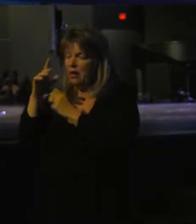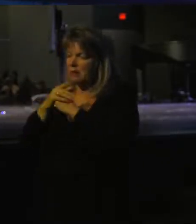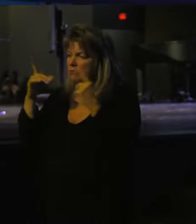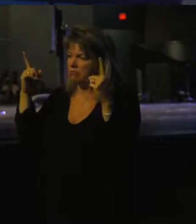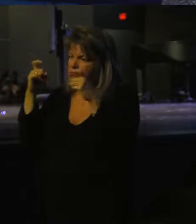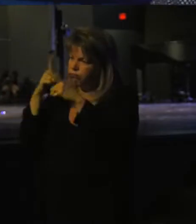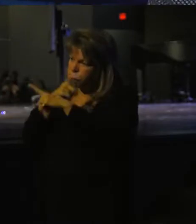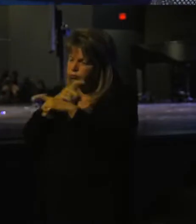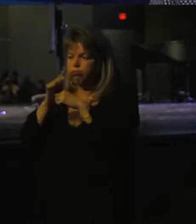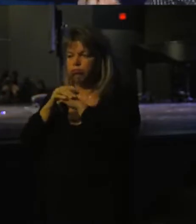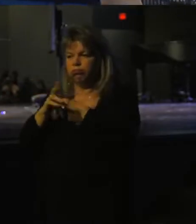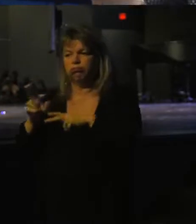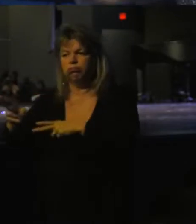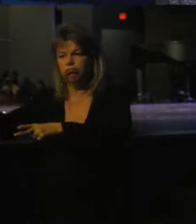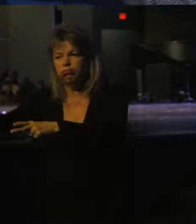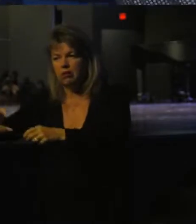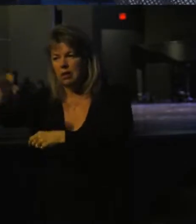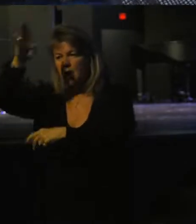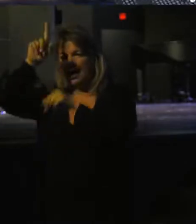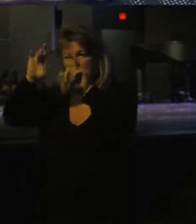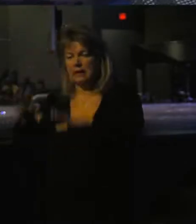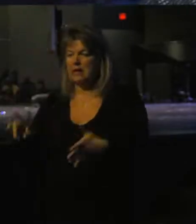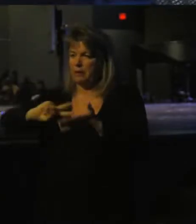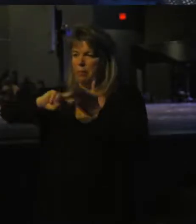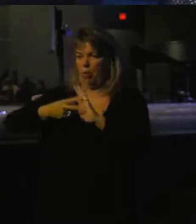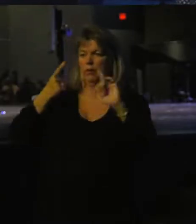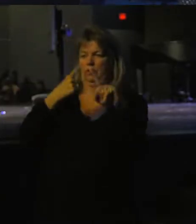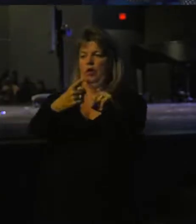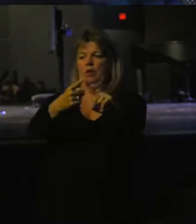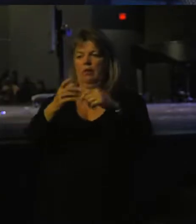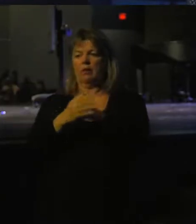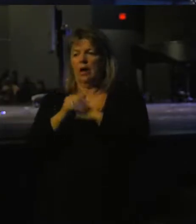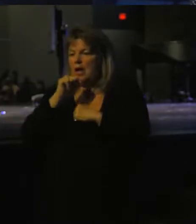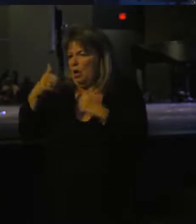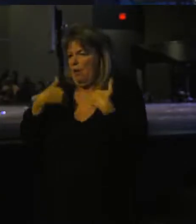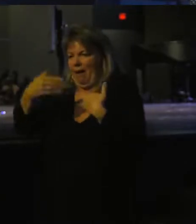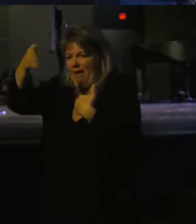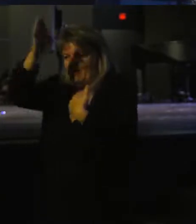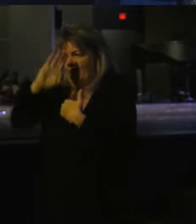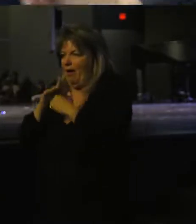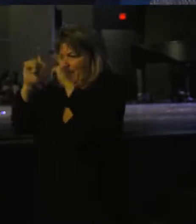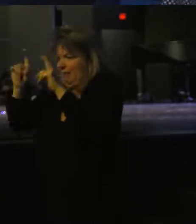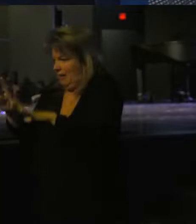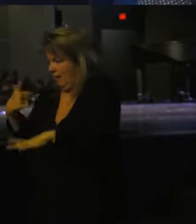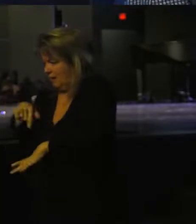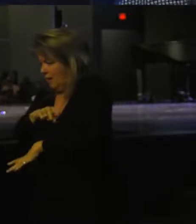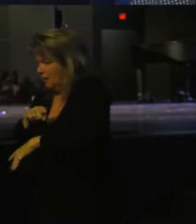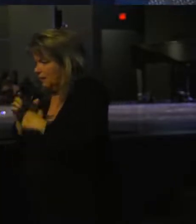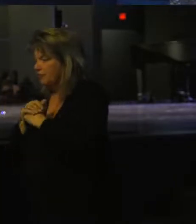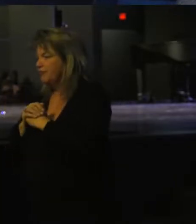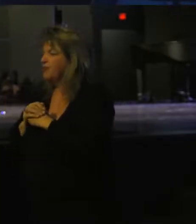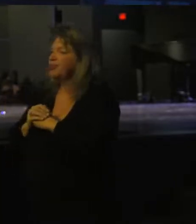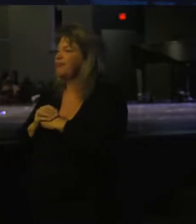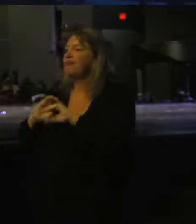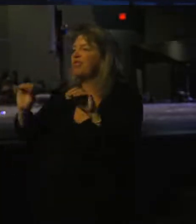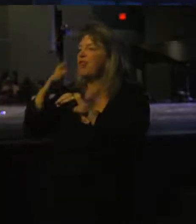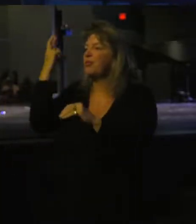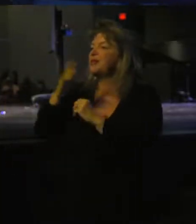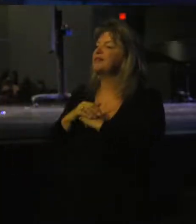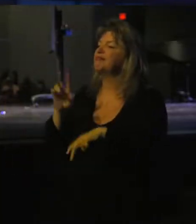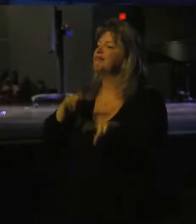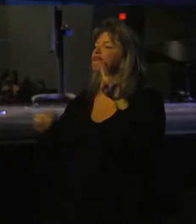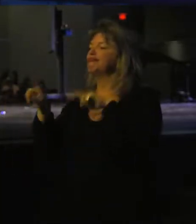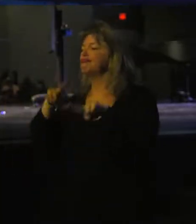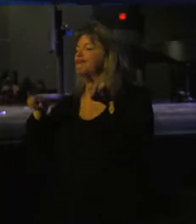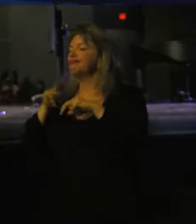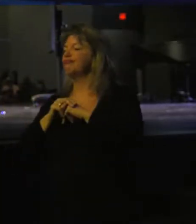urgency to God's test is purposeful. We don't have a God that just tests us just for his kicks and giggles just to watch us